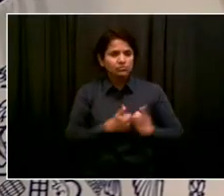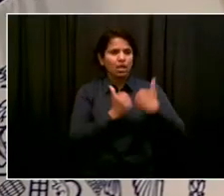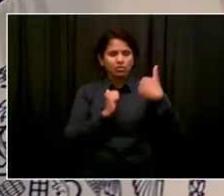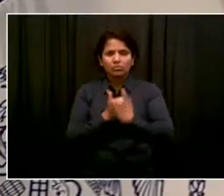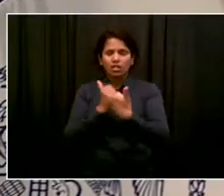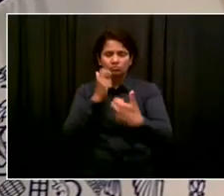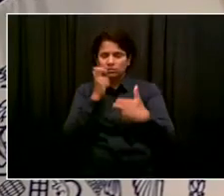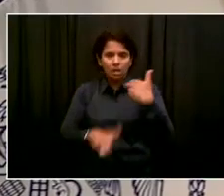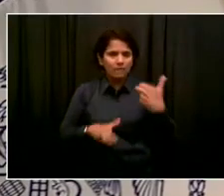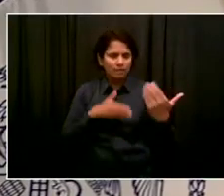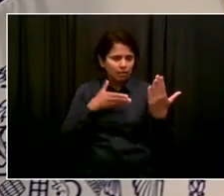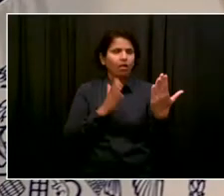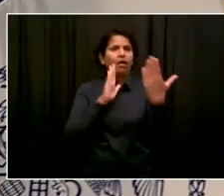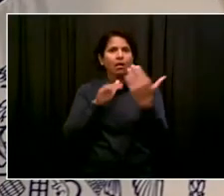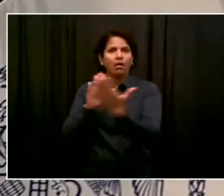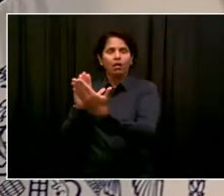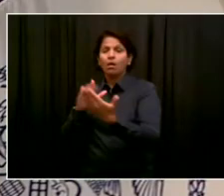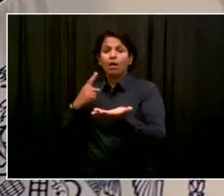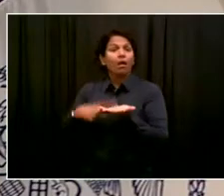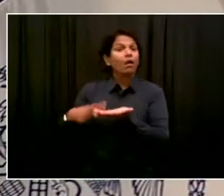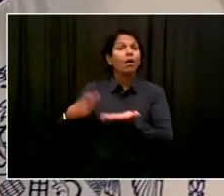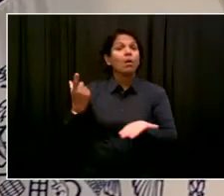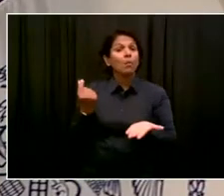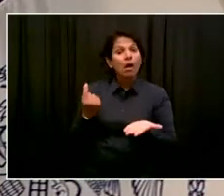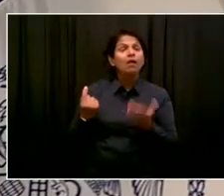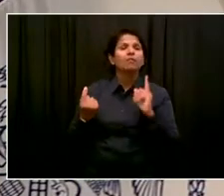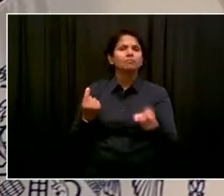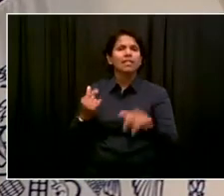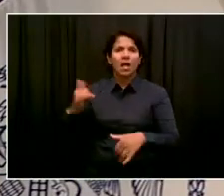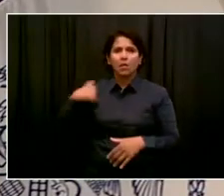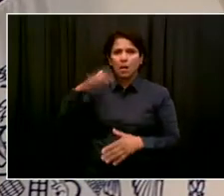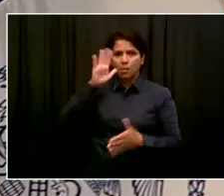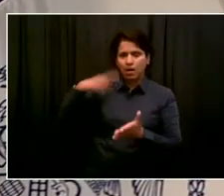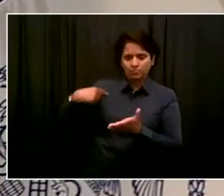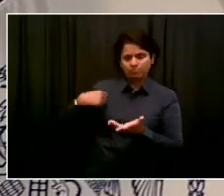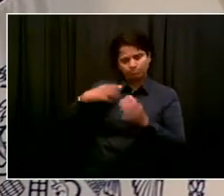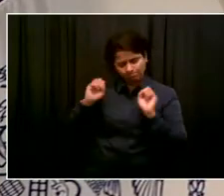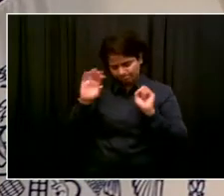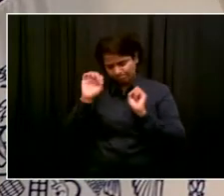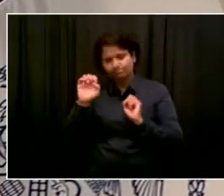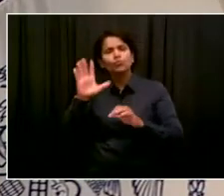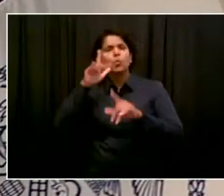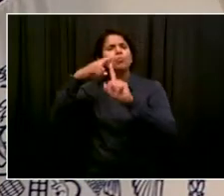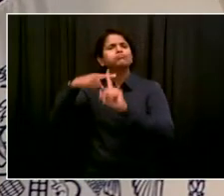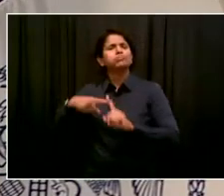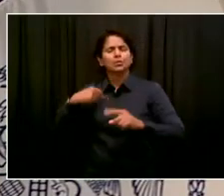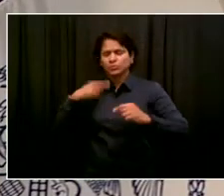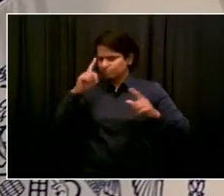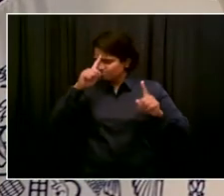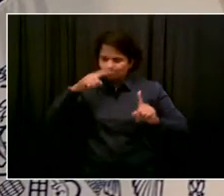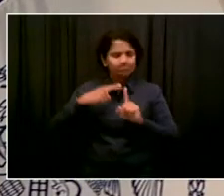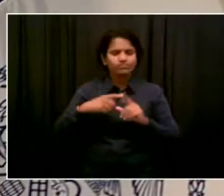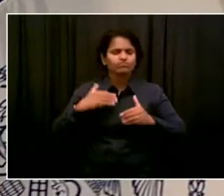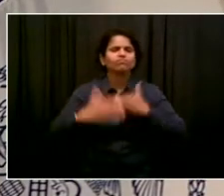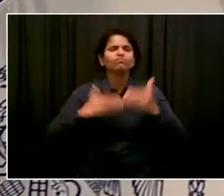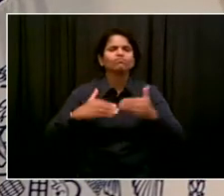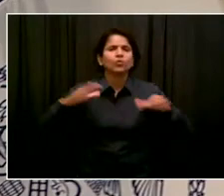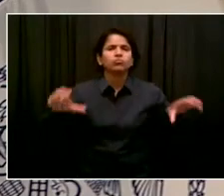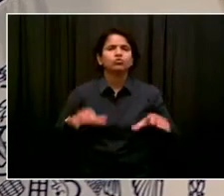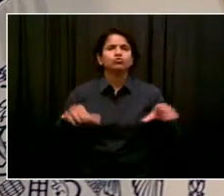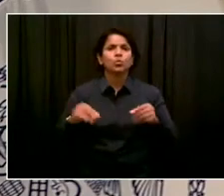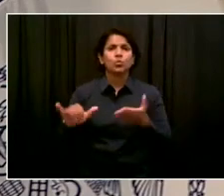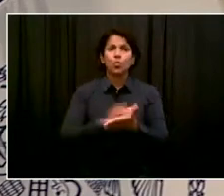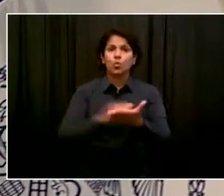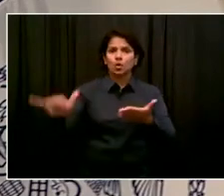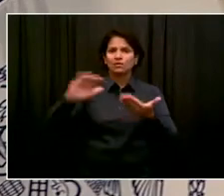the recovery keeps moving forward and we're going to keep telling people and showing people that New York City is coming back strong. And one of the